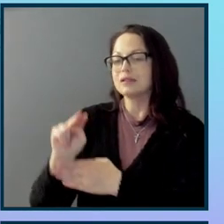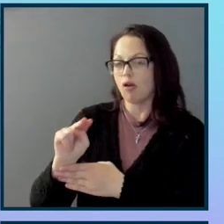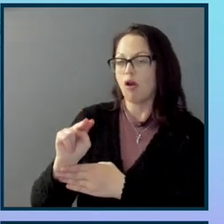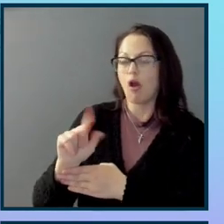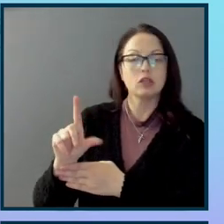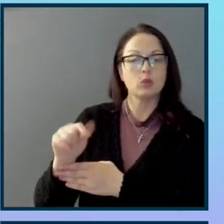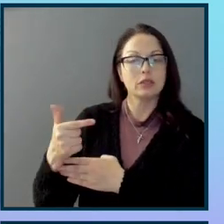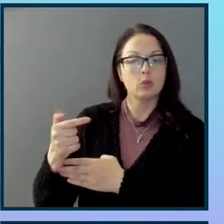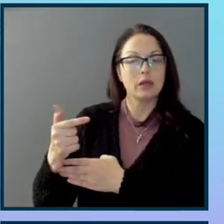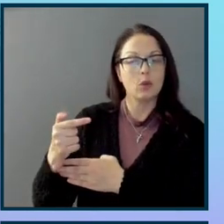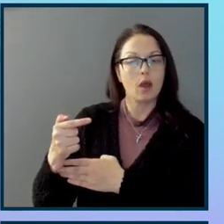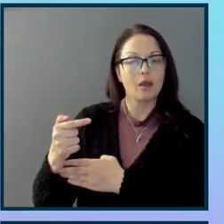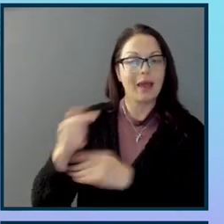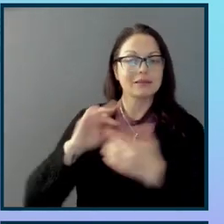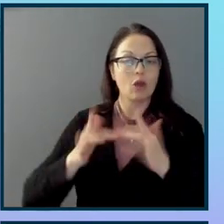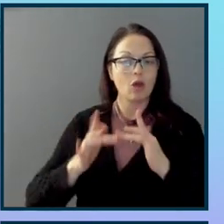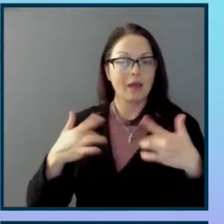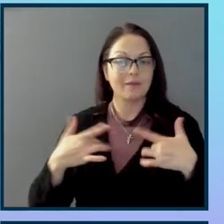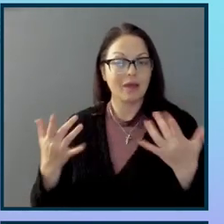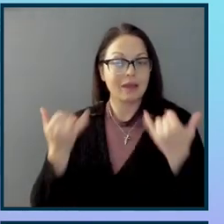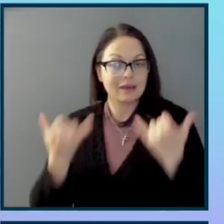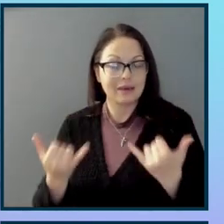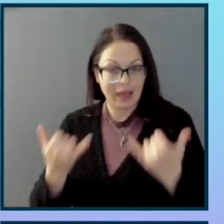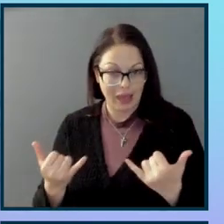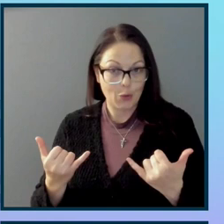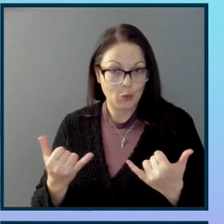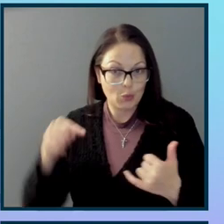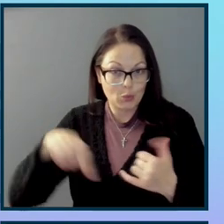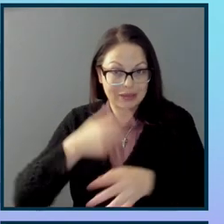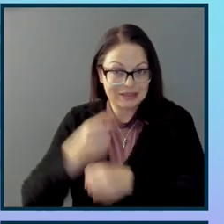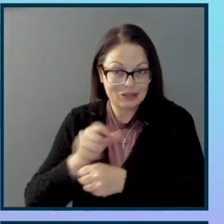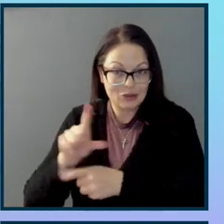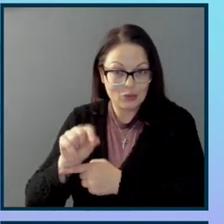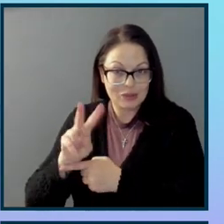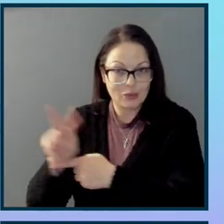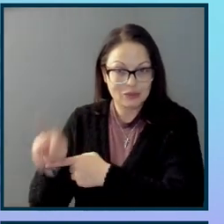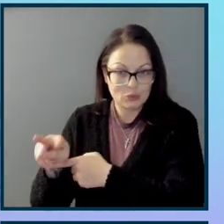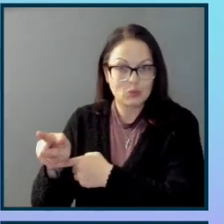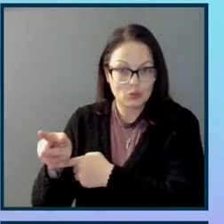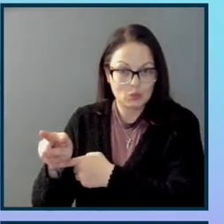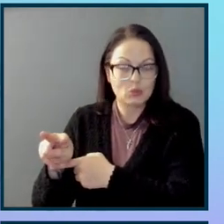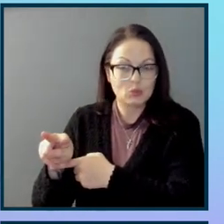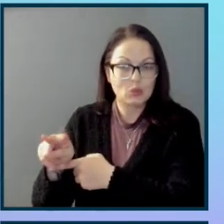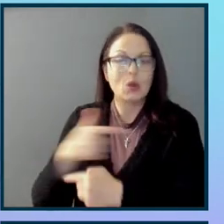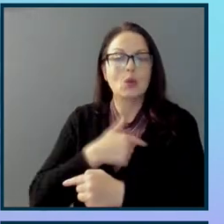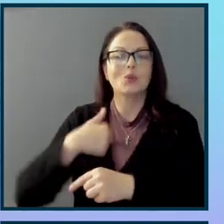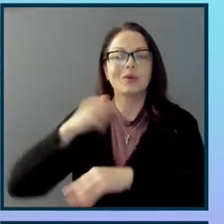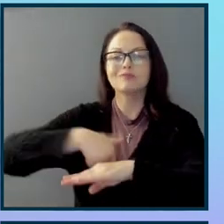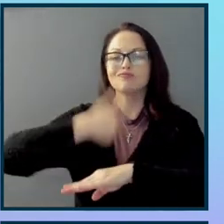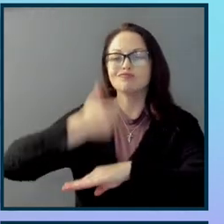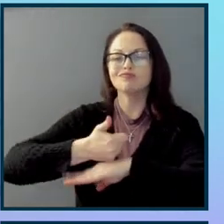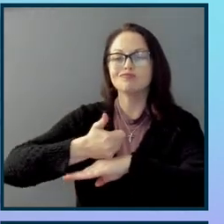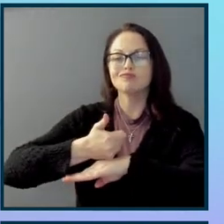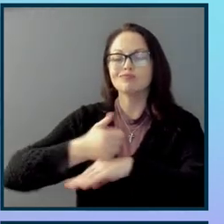as a virtual event. And now, fast forward to this year in 2022, we launched this, you